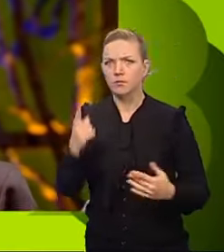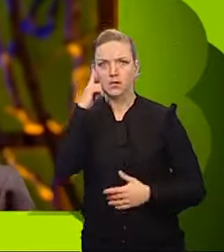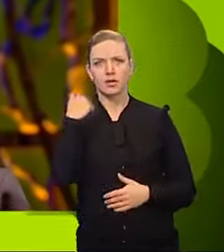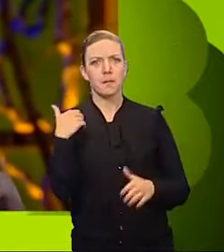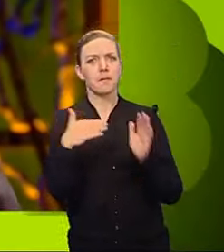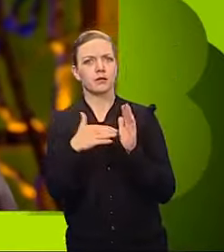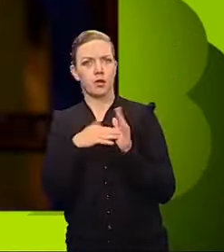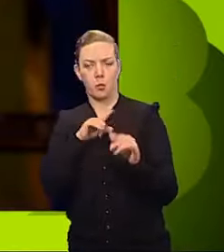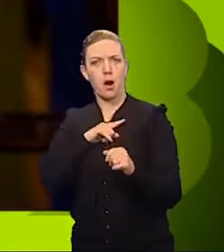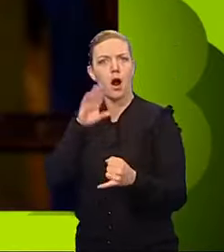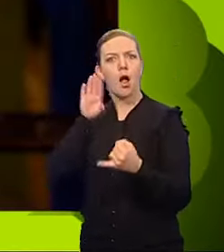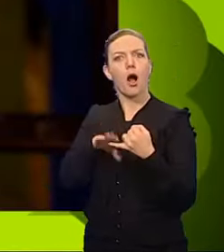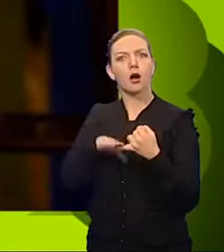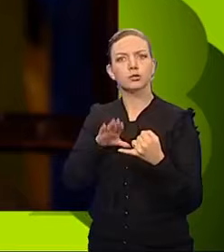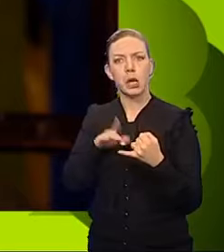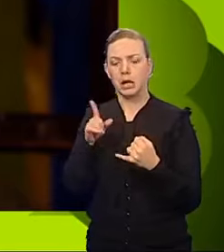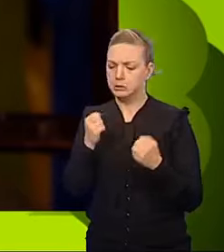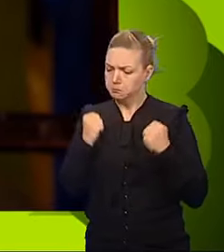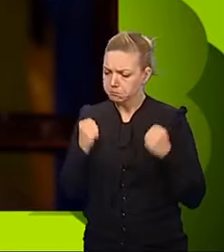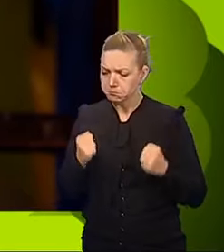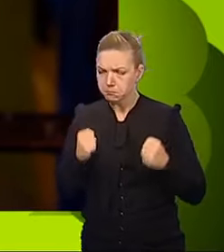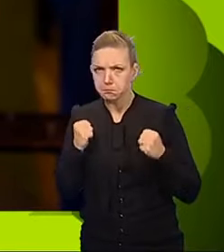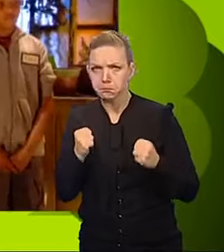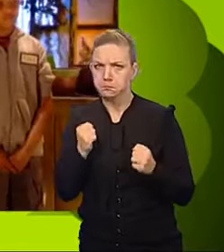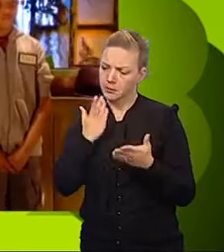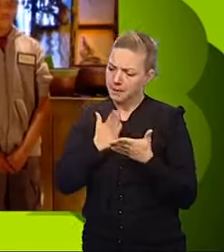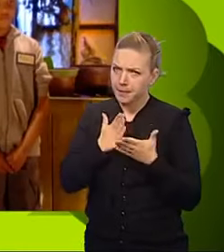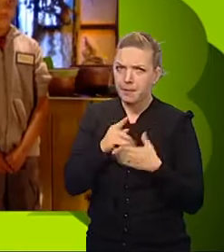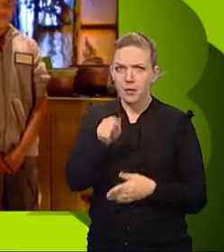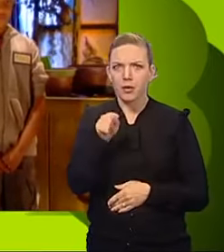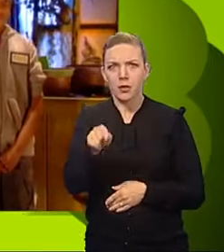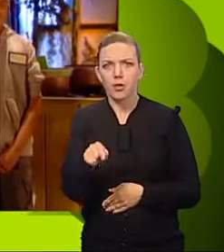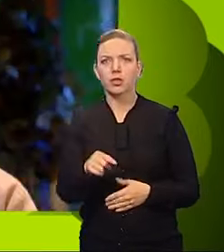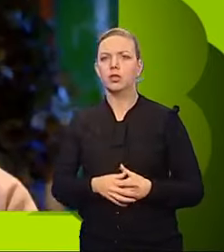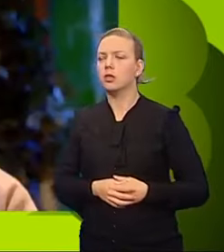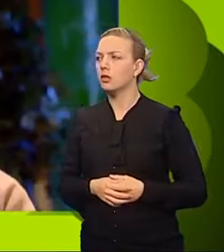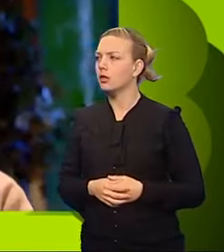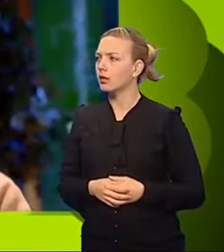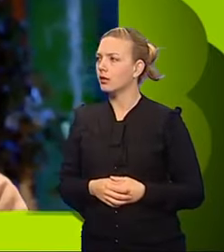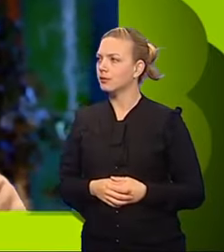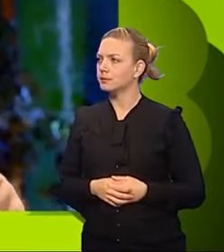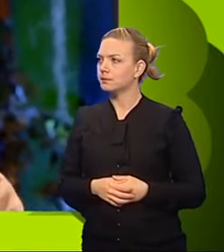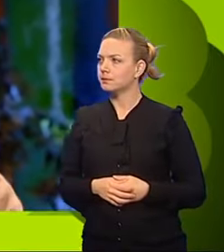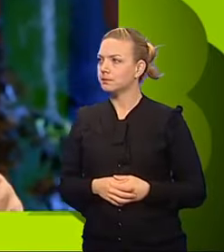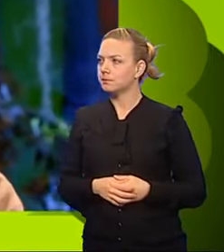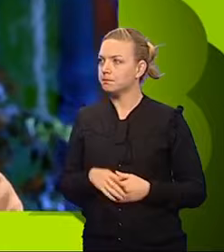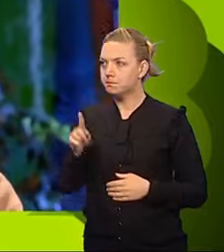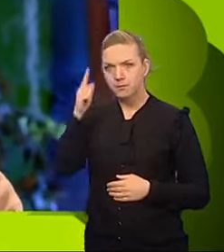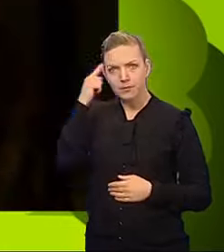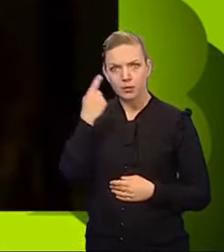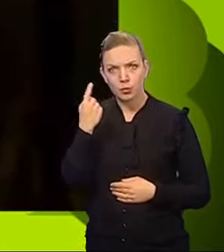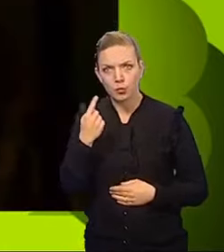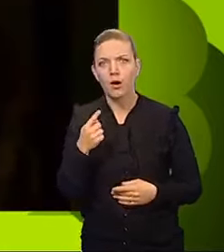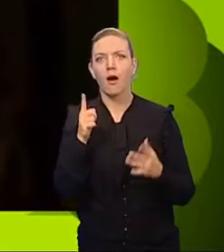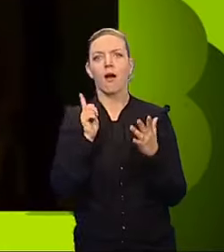because on the last hole, he was definitely sure about which hole we were going to go in. Marcel. Olivia,